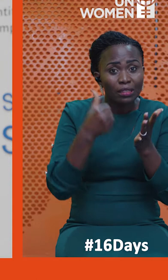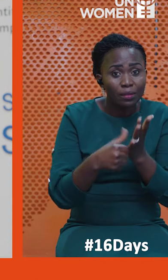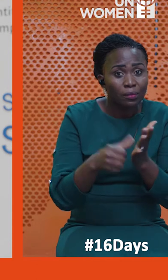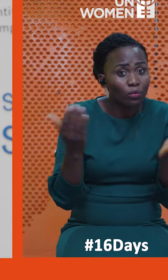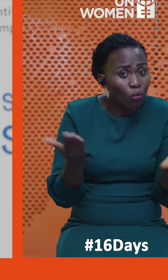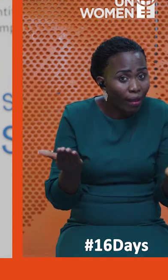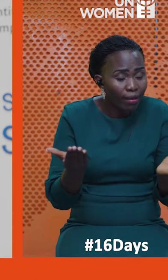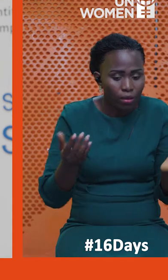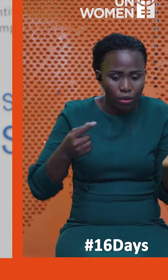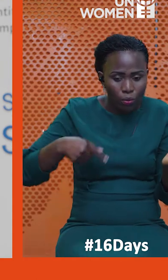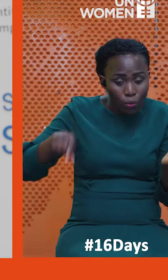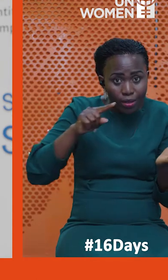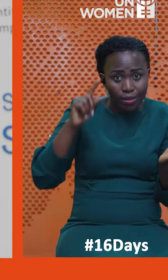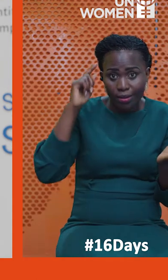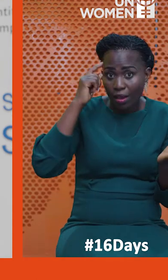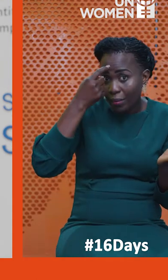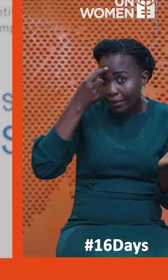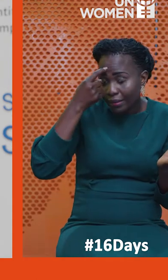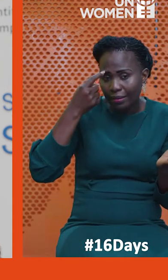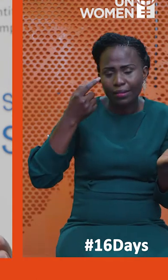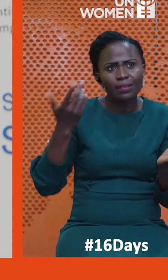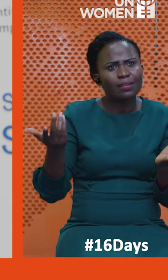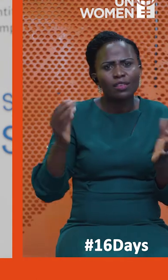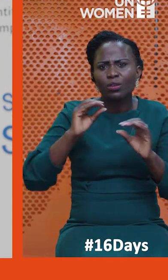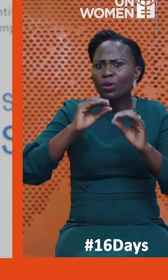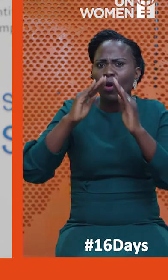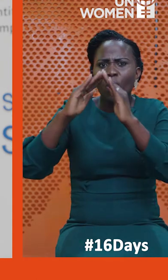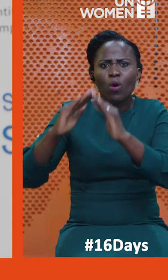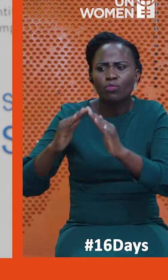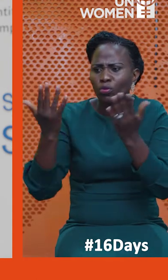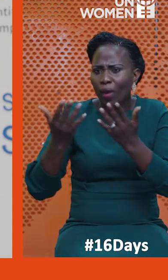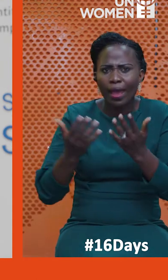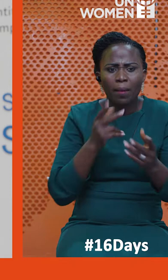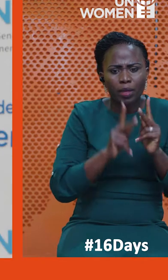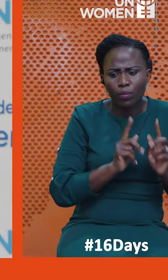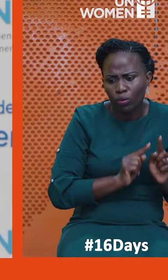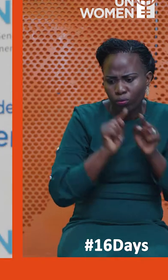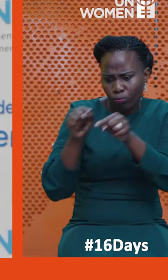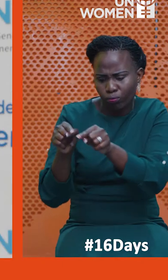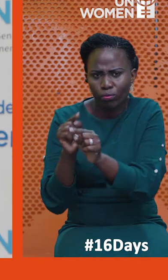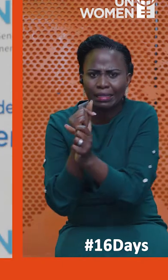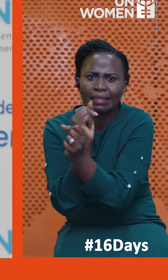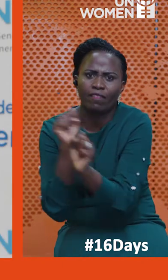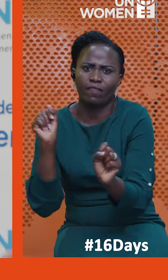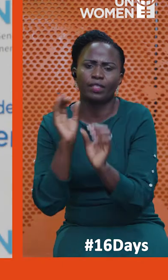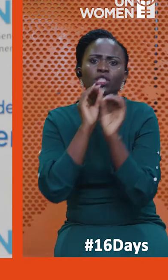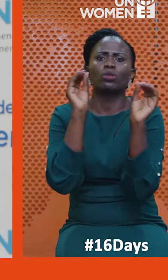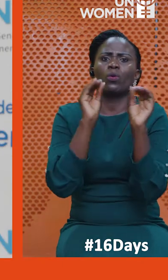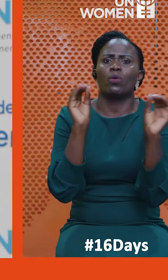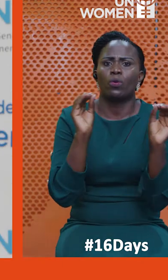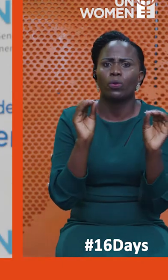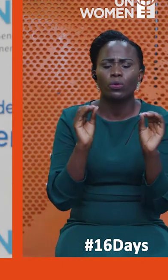hurdle that I have seen as governments there are no shelters where these people can now run to. So